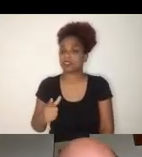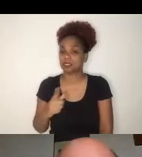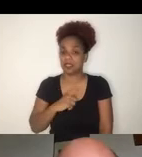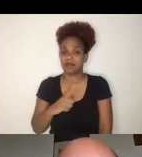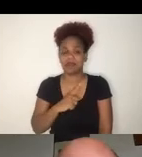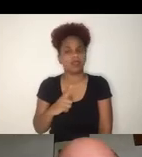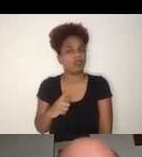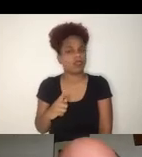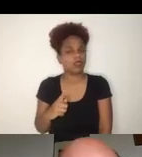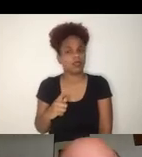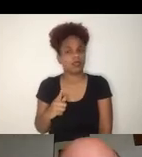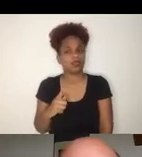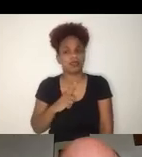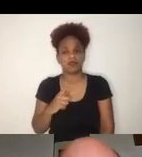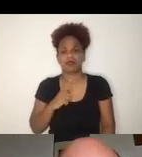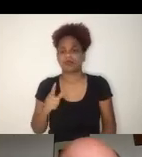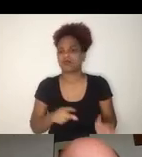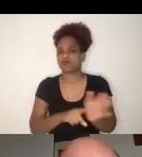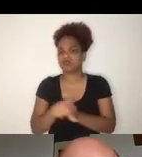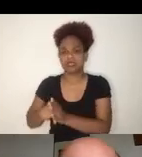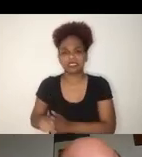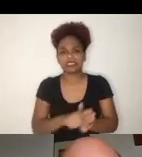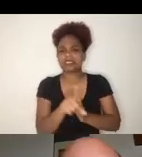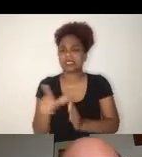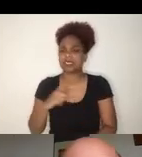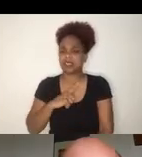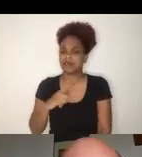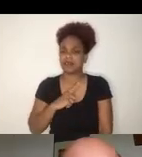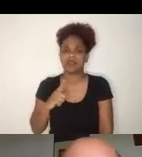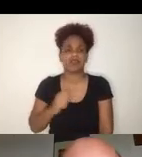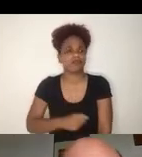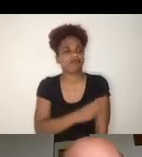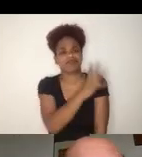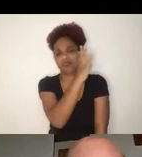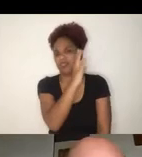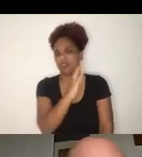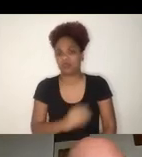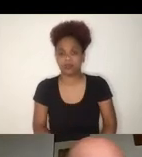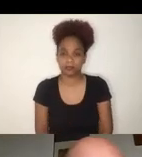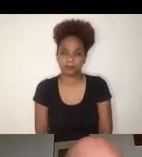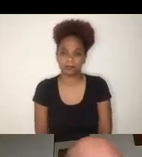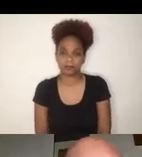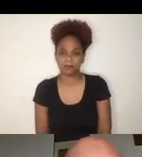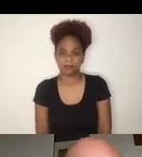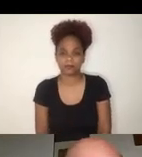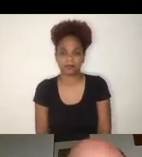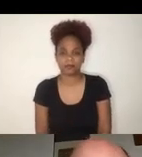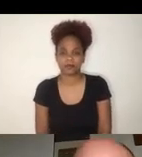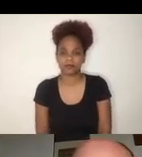on all levels of education. So this is quite significant, very serious.